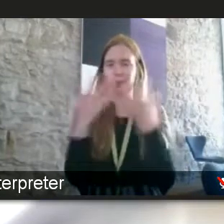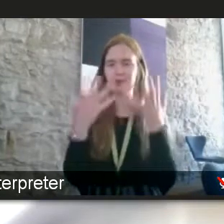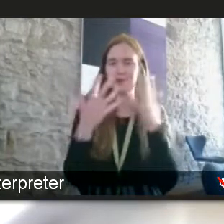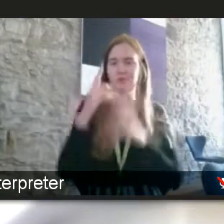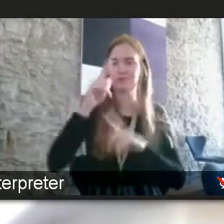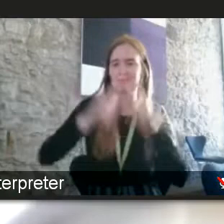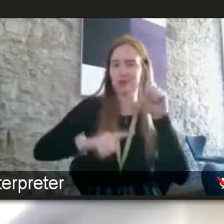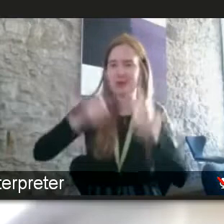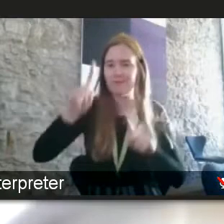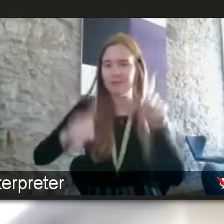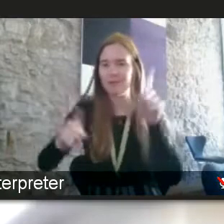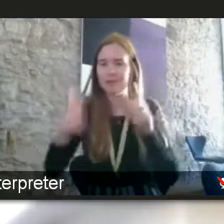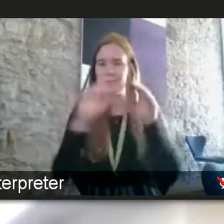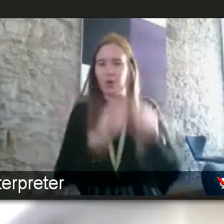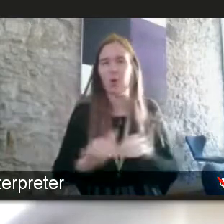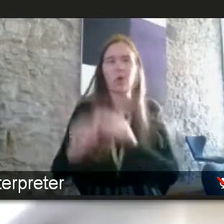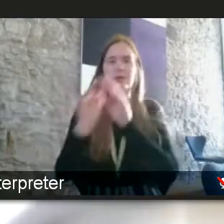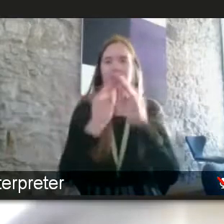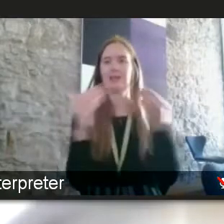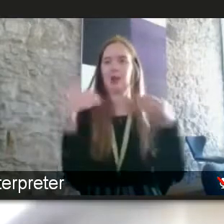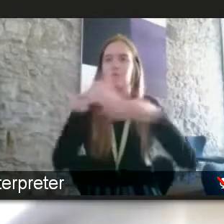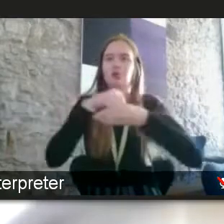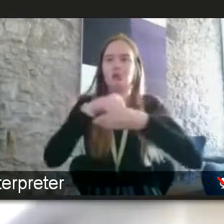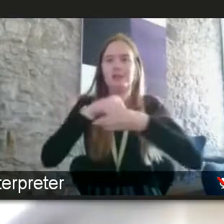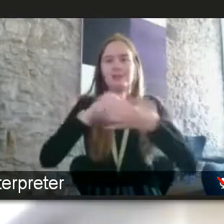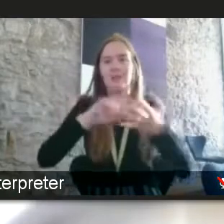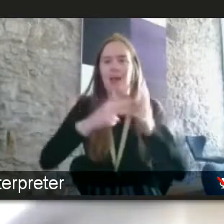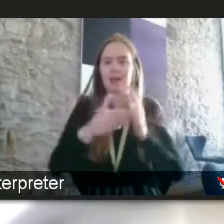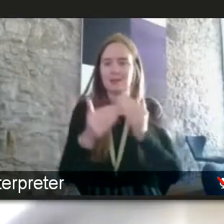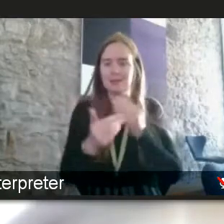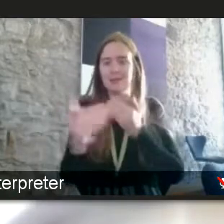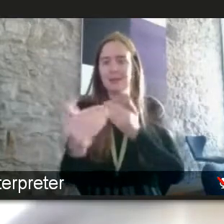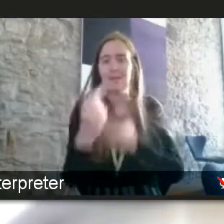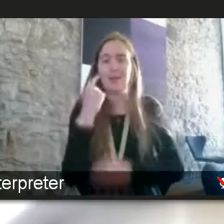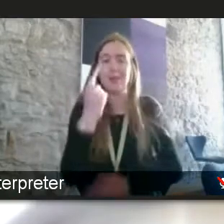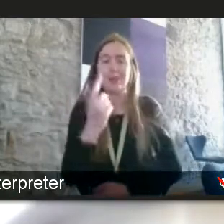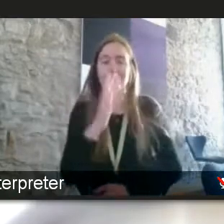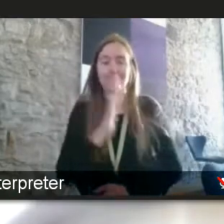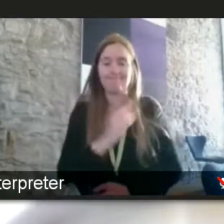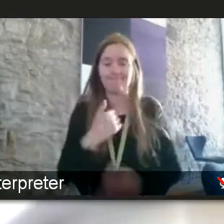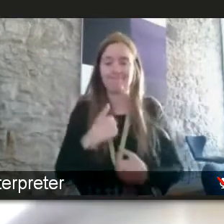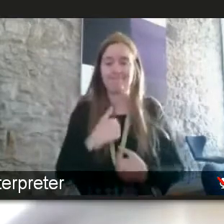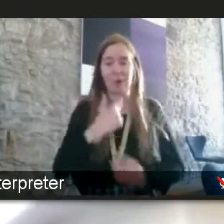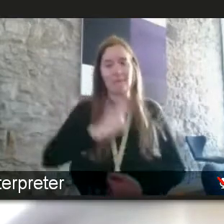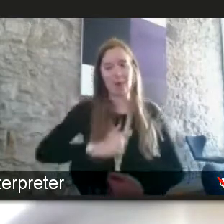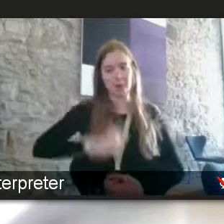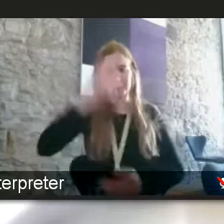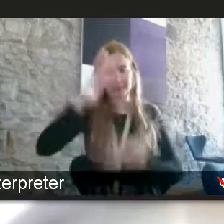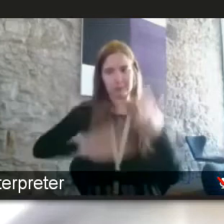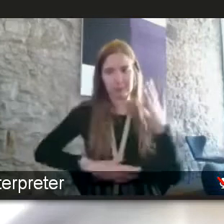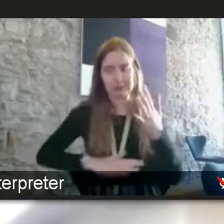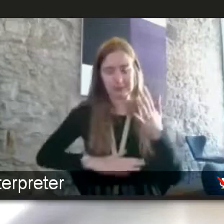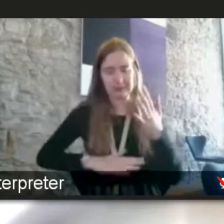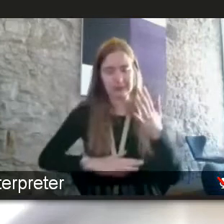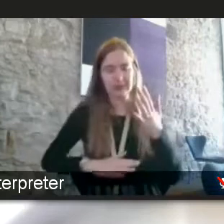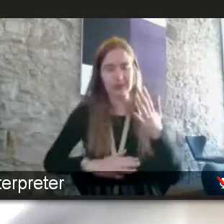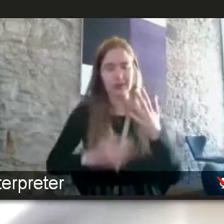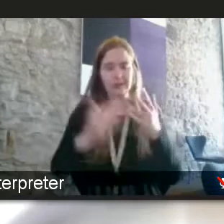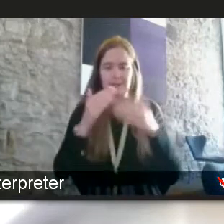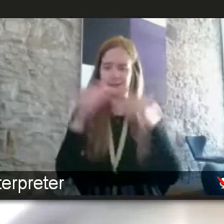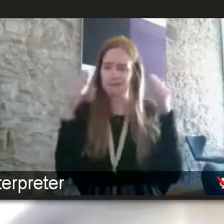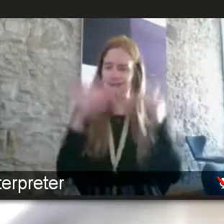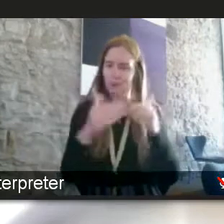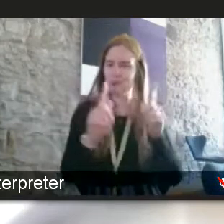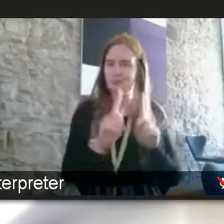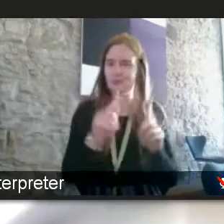equality inclusion initiatives and i think sadly what i that's my personal experience is often i see they're focused a lot on